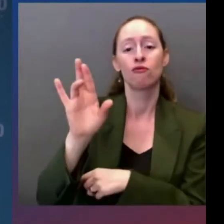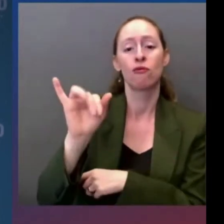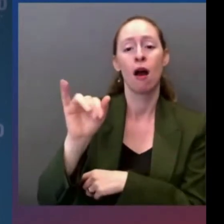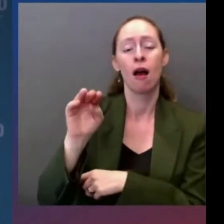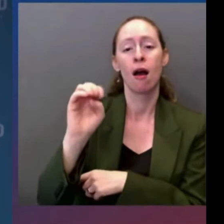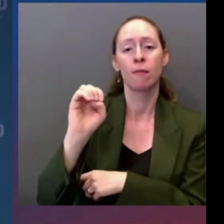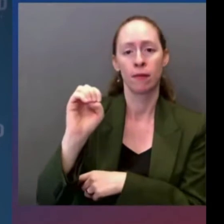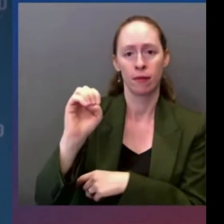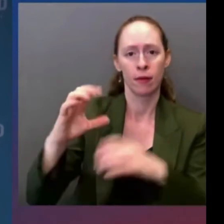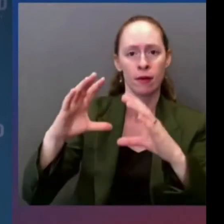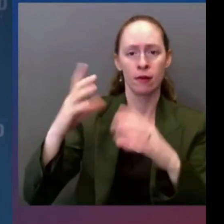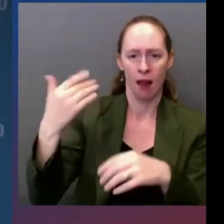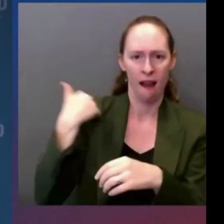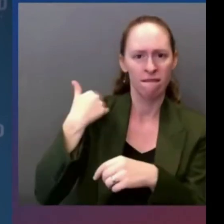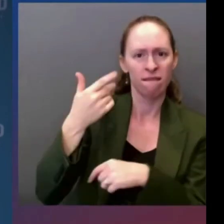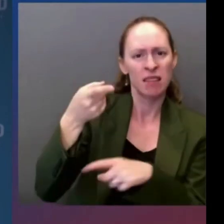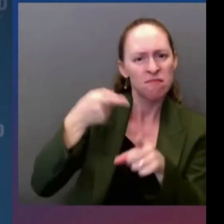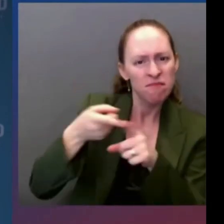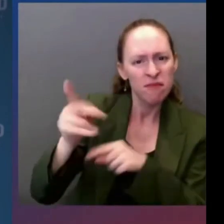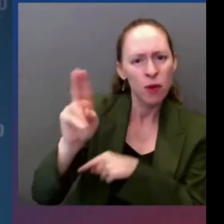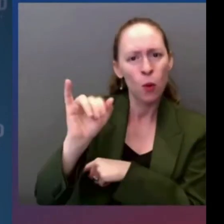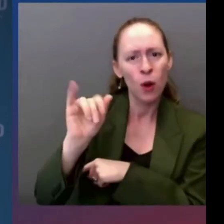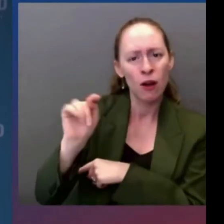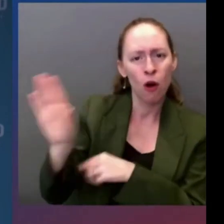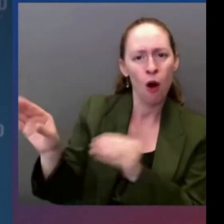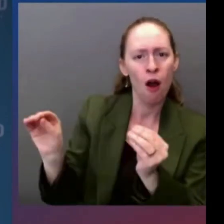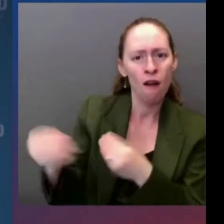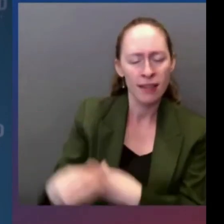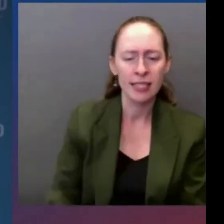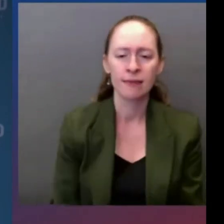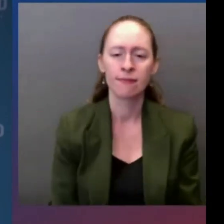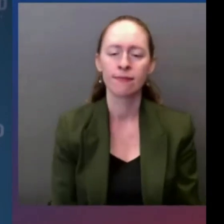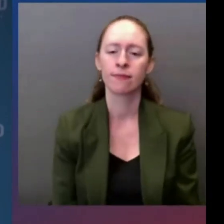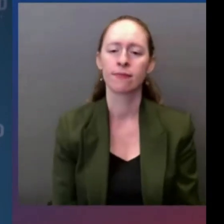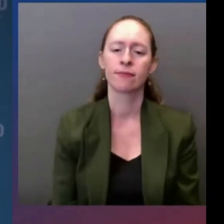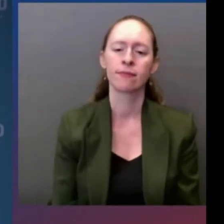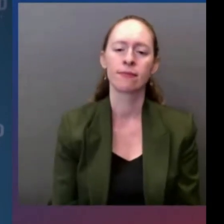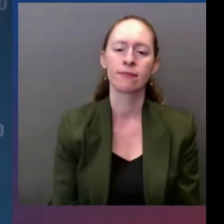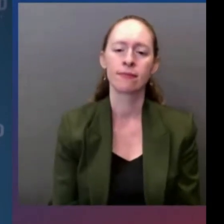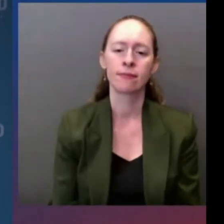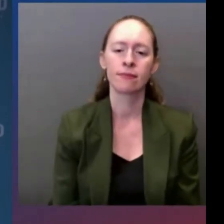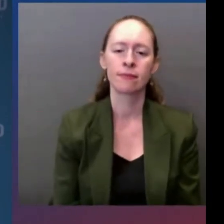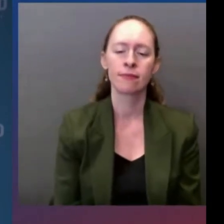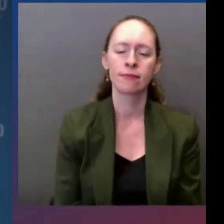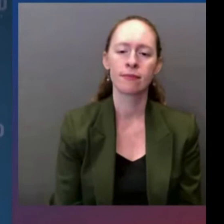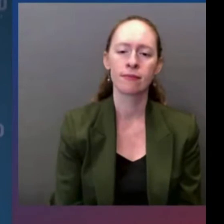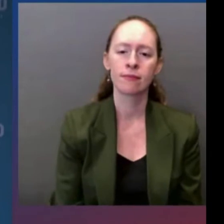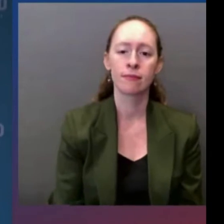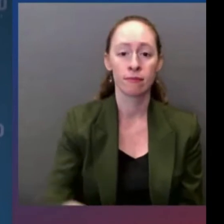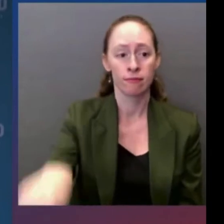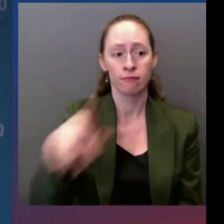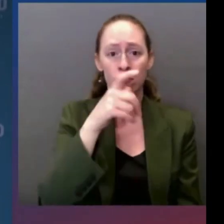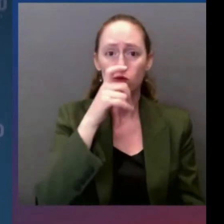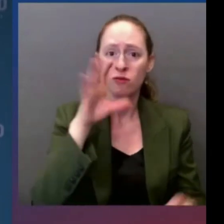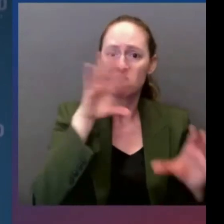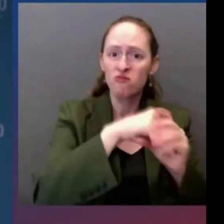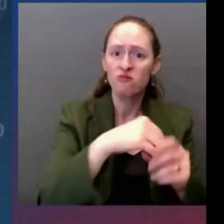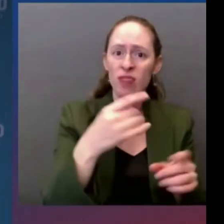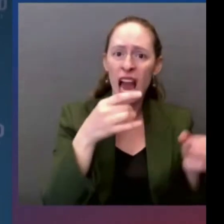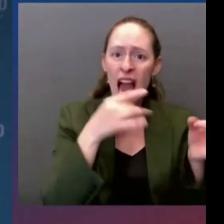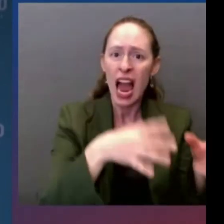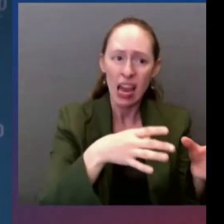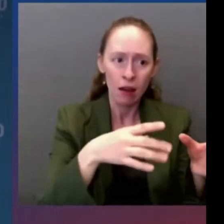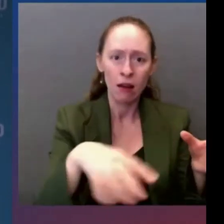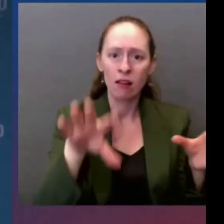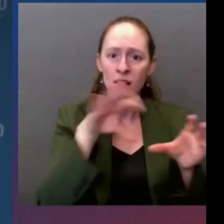perpetrators of hate crimes to justice. As attorney general of California, she made sure that state-wide law enforcement was aware